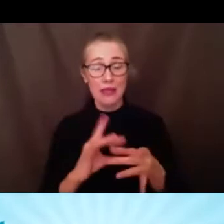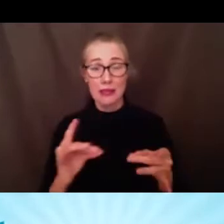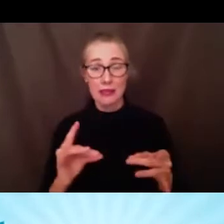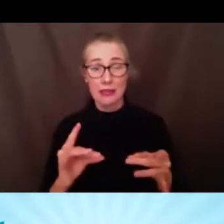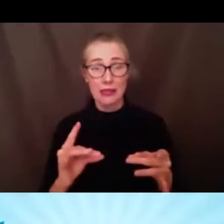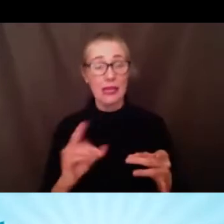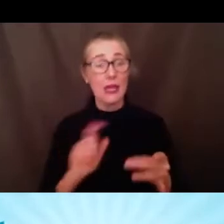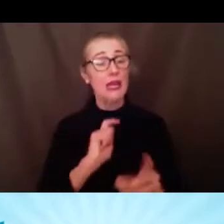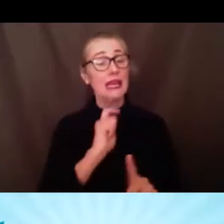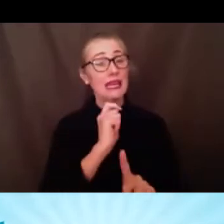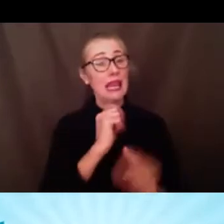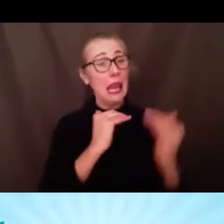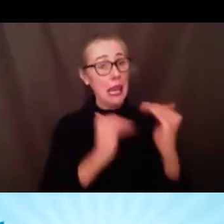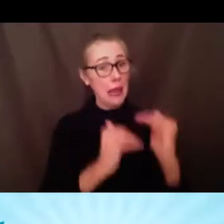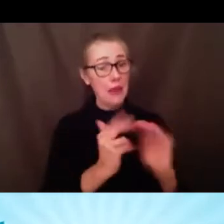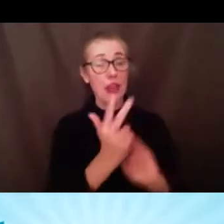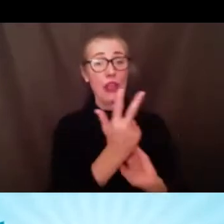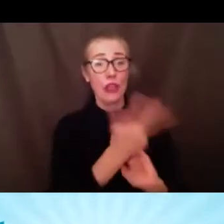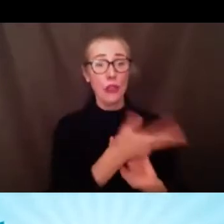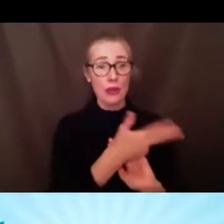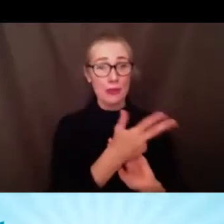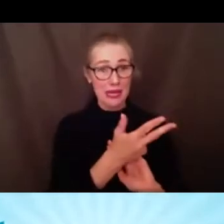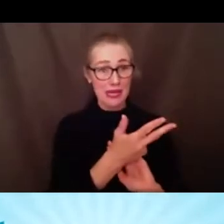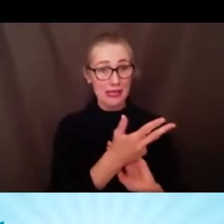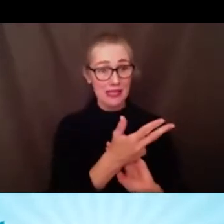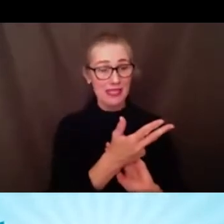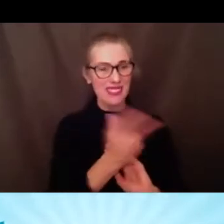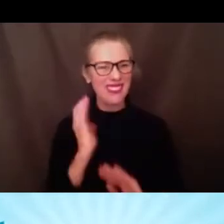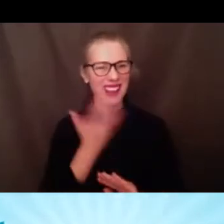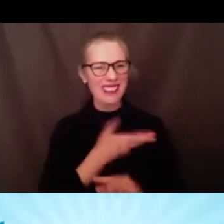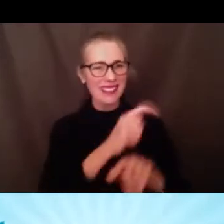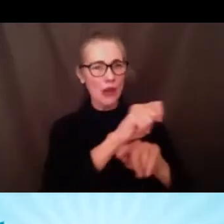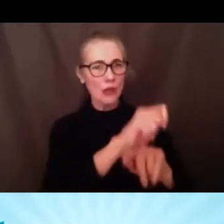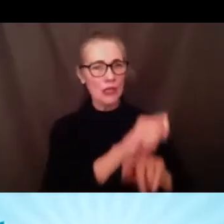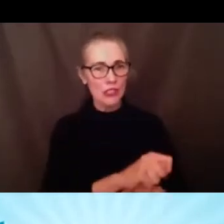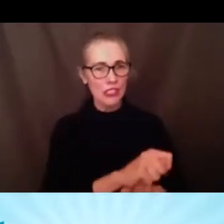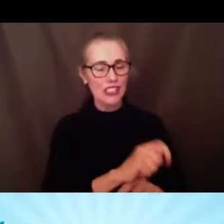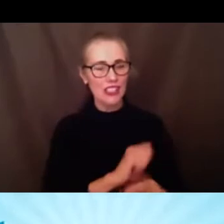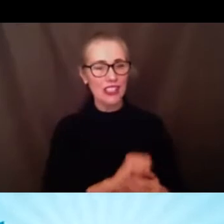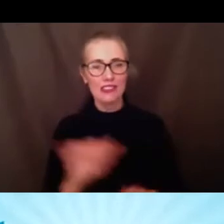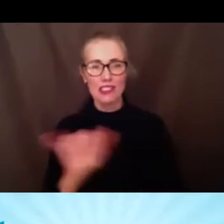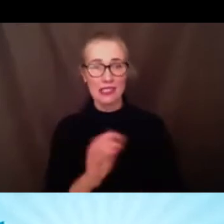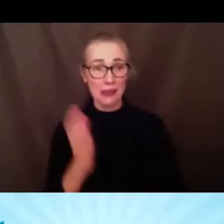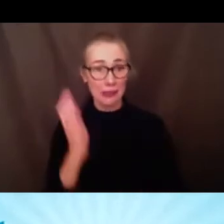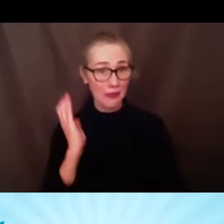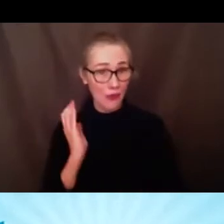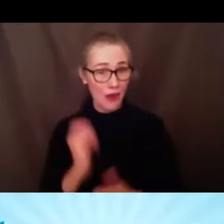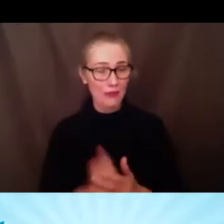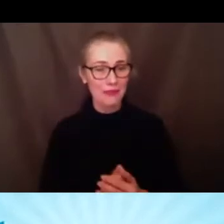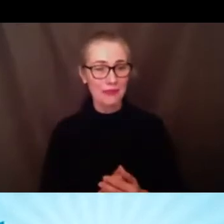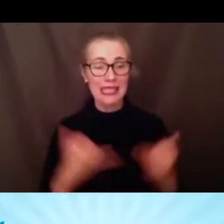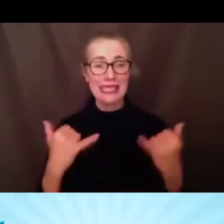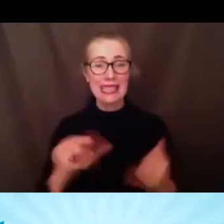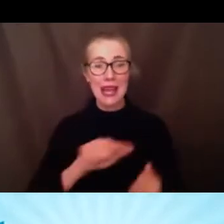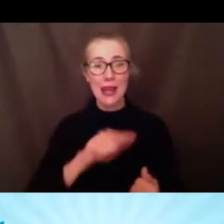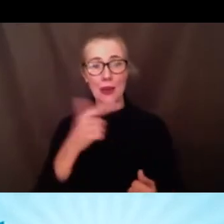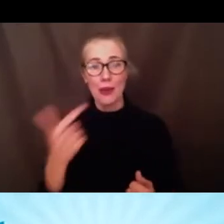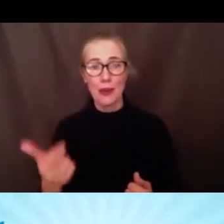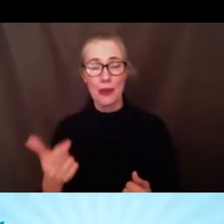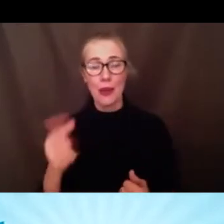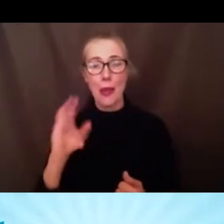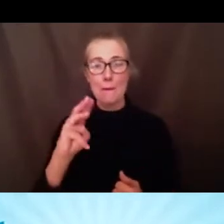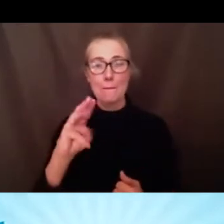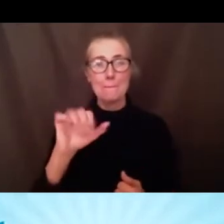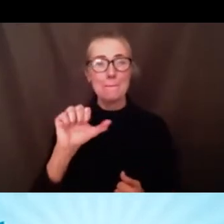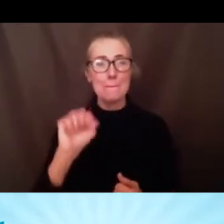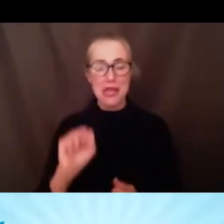have three minutes as we have always tried to offer in the past and so i'd like to turn it over to miss truchio to